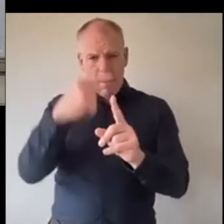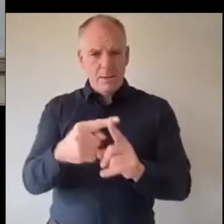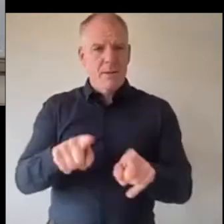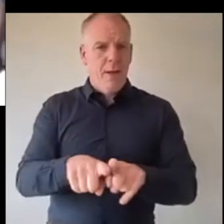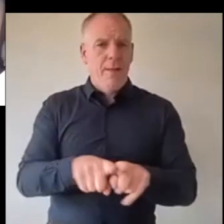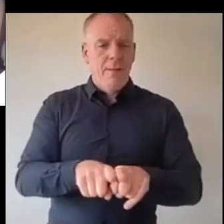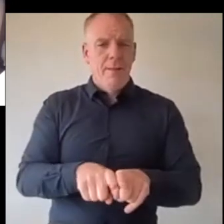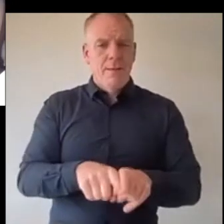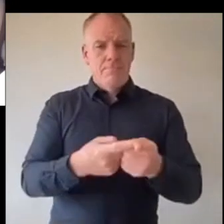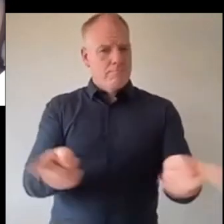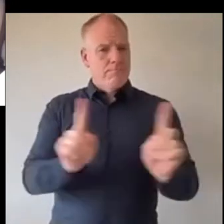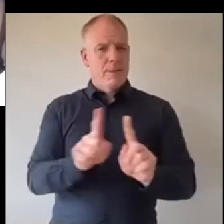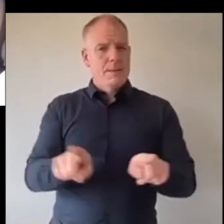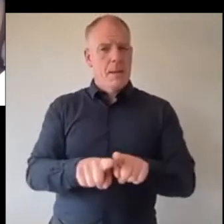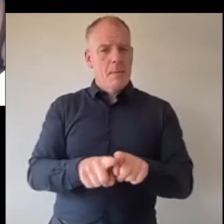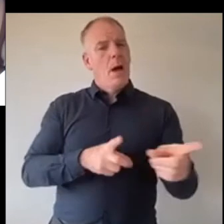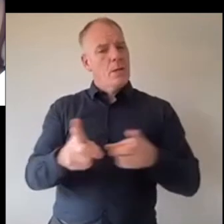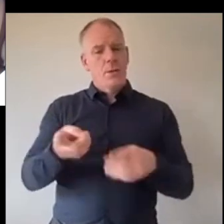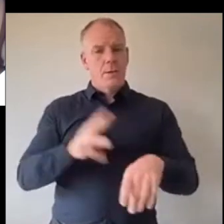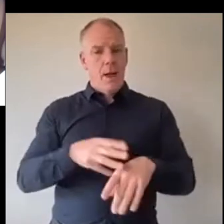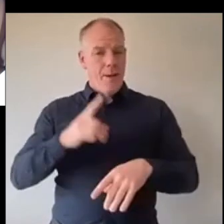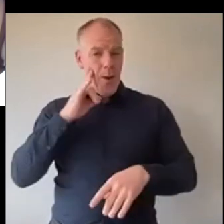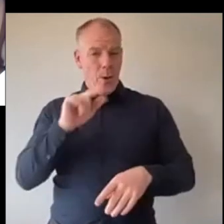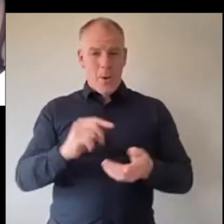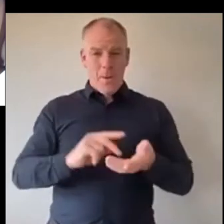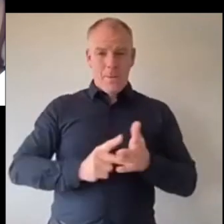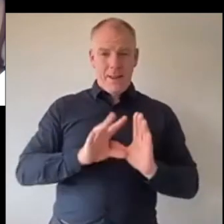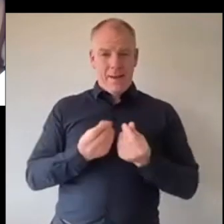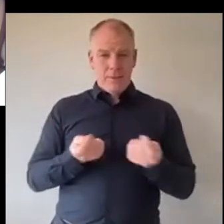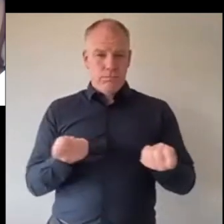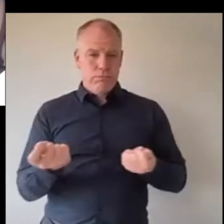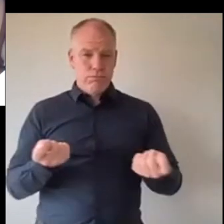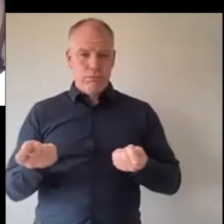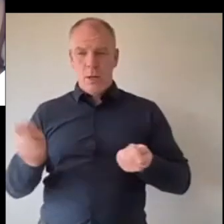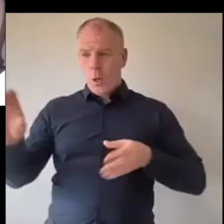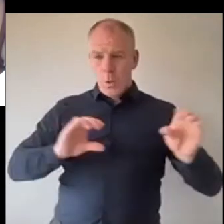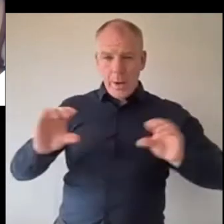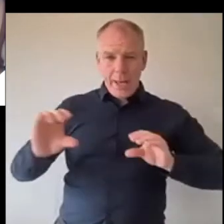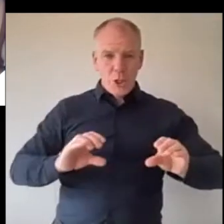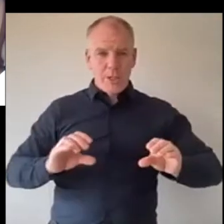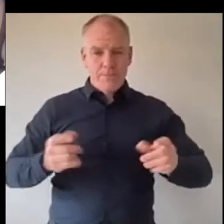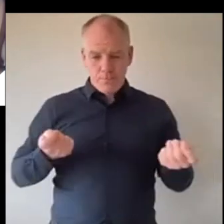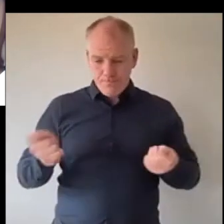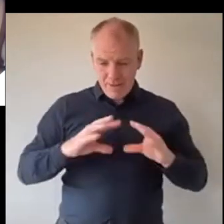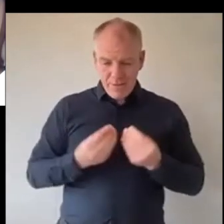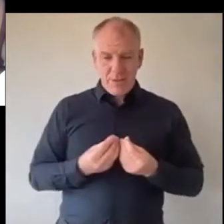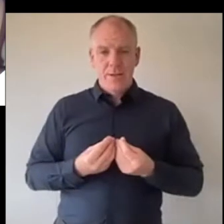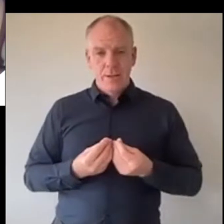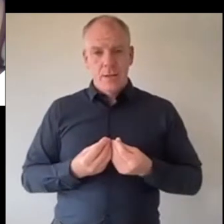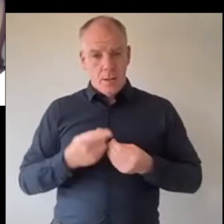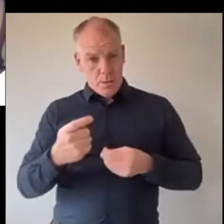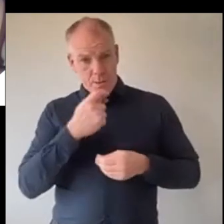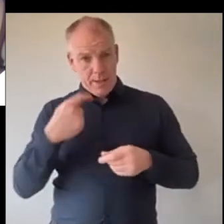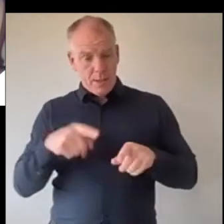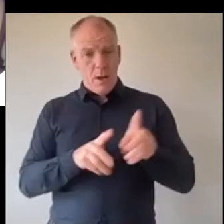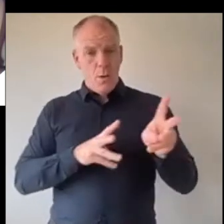yeah and I I think you've been doing that I heard you've been coordinating all the donations as well and you've been am I right to say that you also